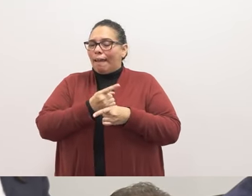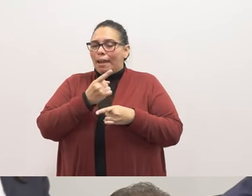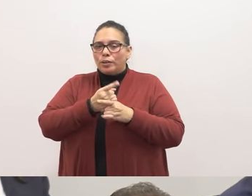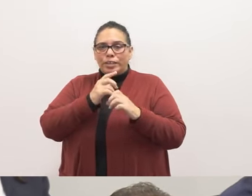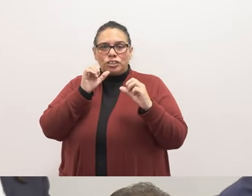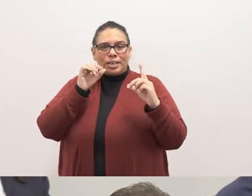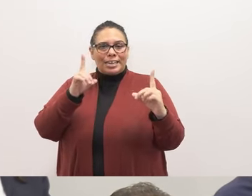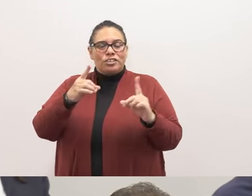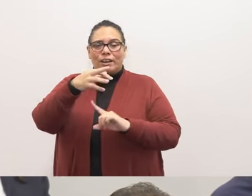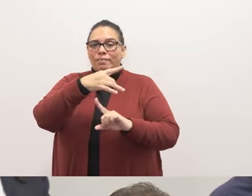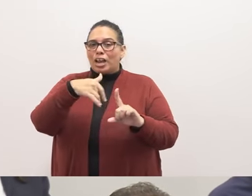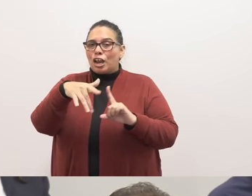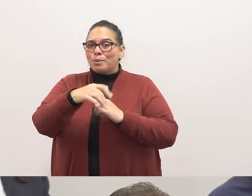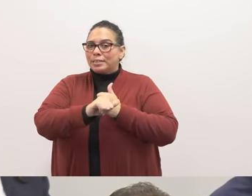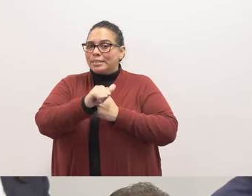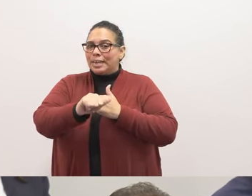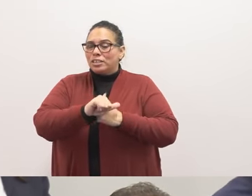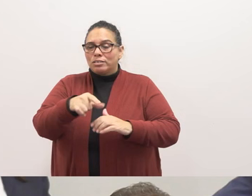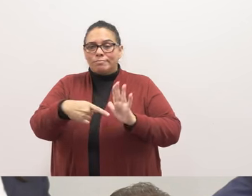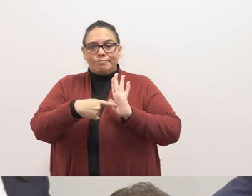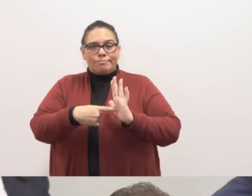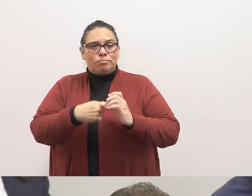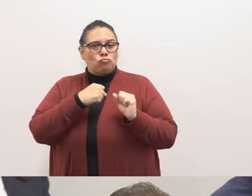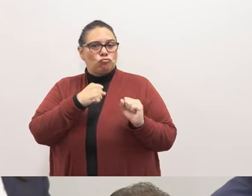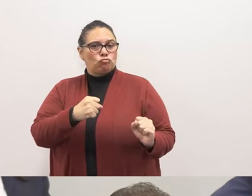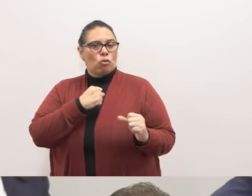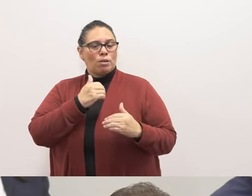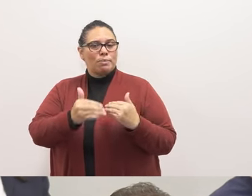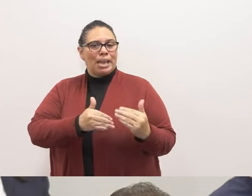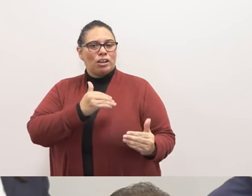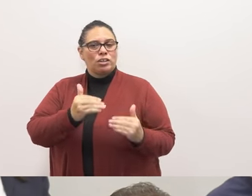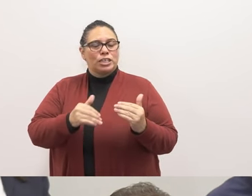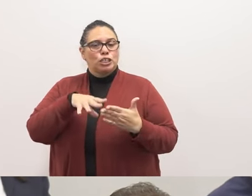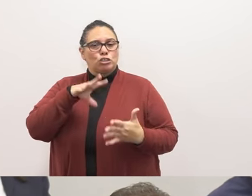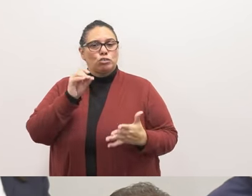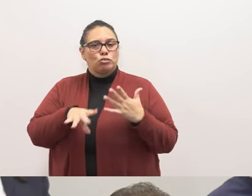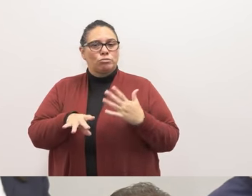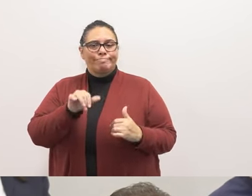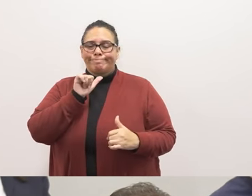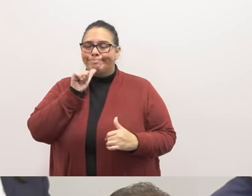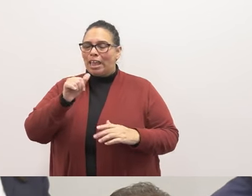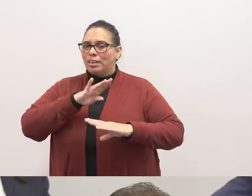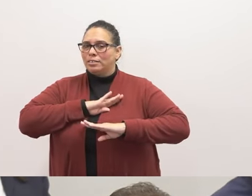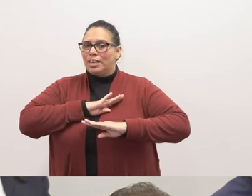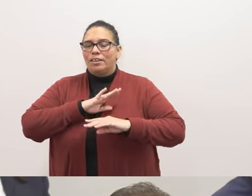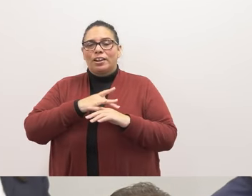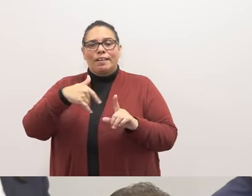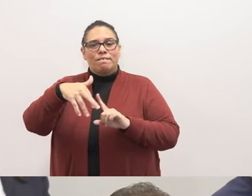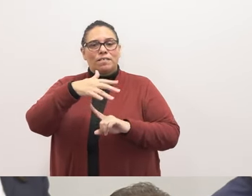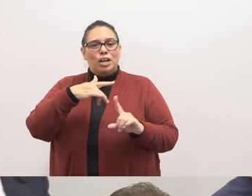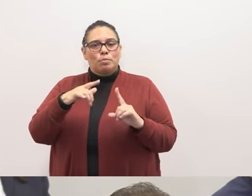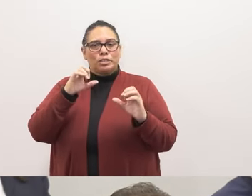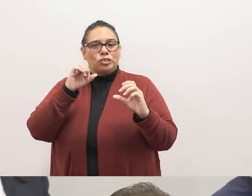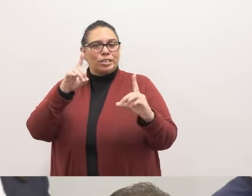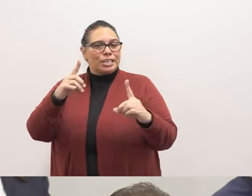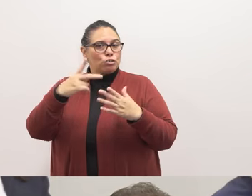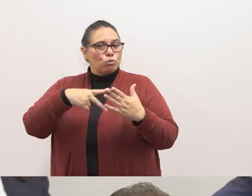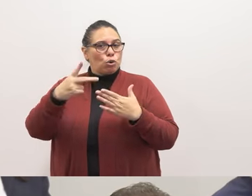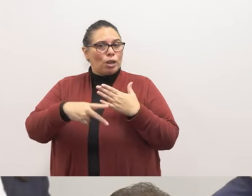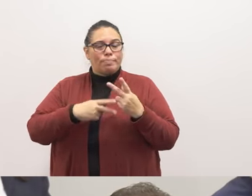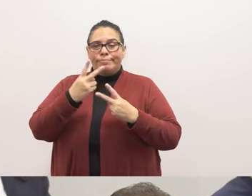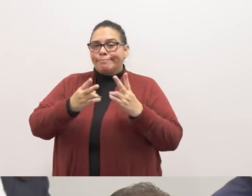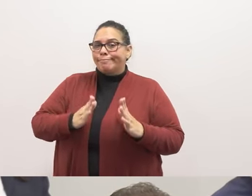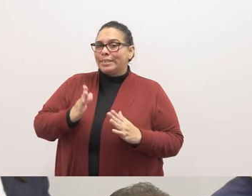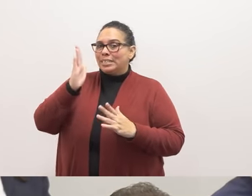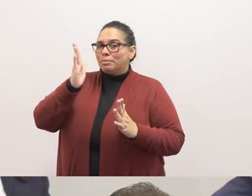environmental dangers. This indicates a strong pattern in student dissatisfaction with district accountability of environmental education programs. Guest speakers,